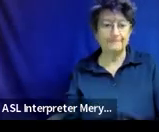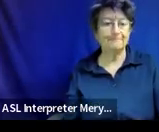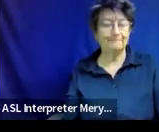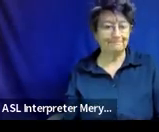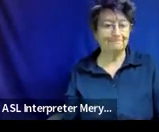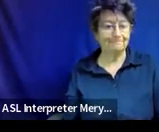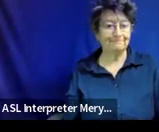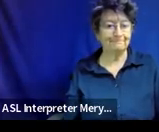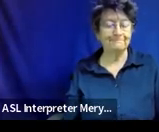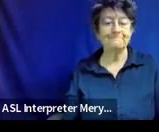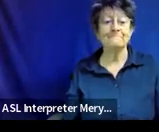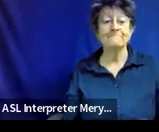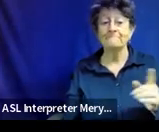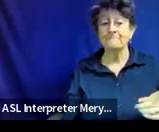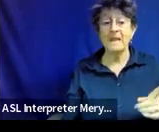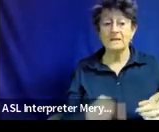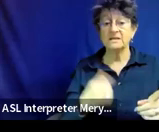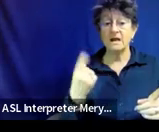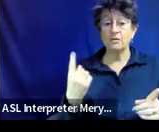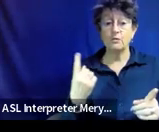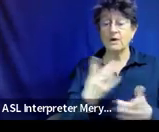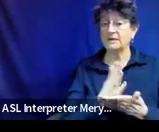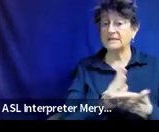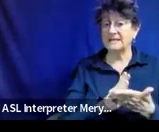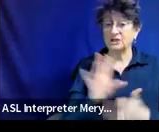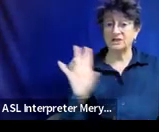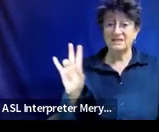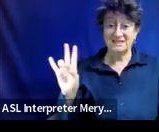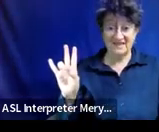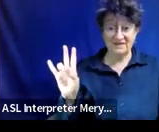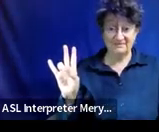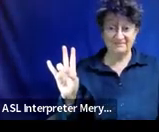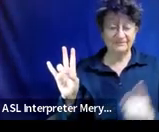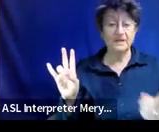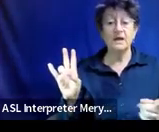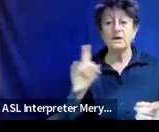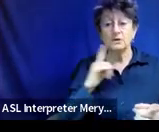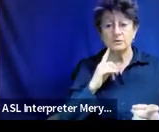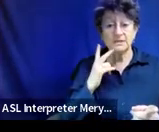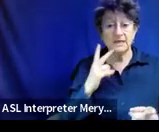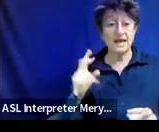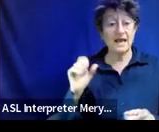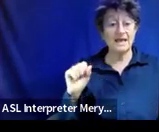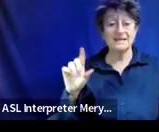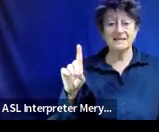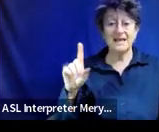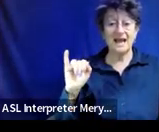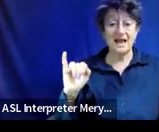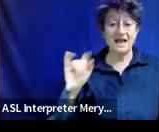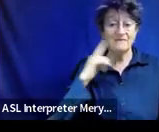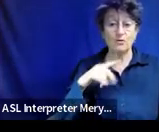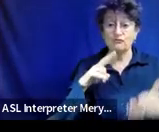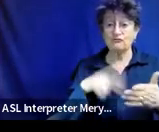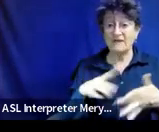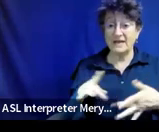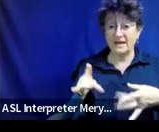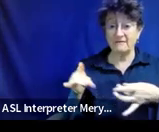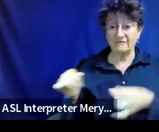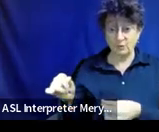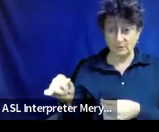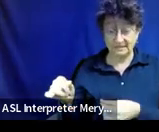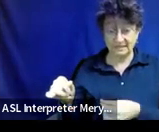There's another one from section seven. So you can see we've got SDI for reading fluency. We've got the